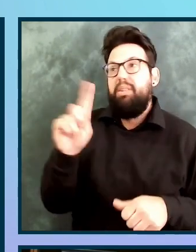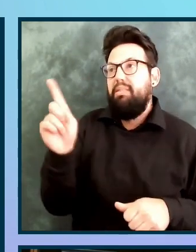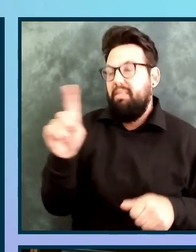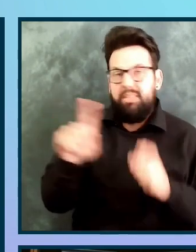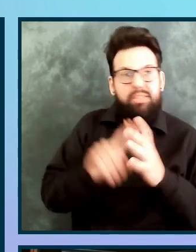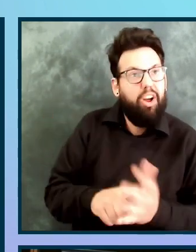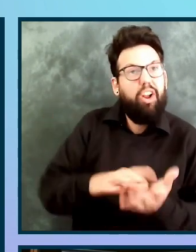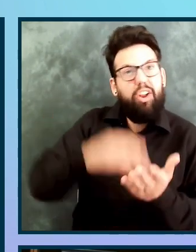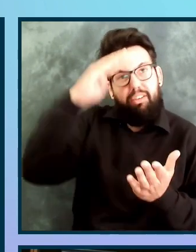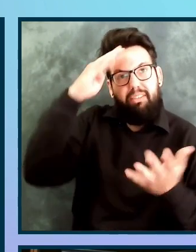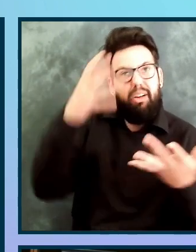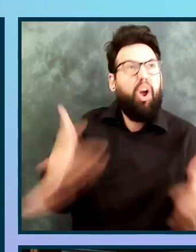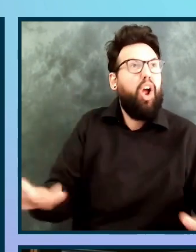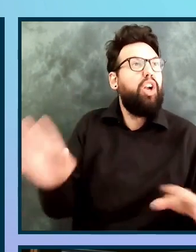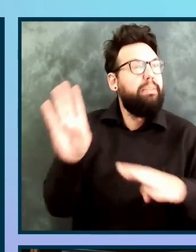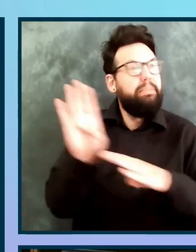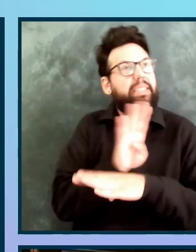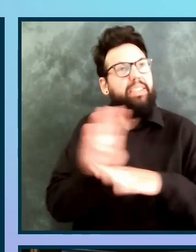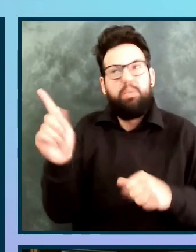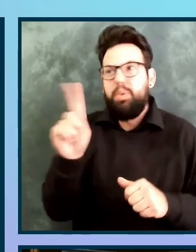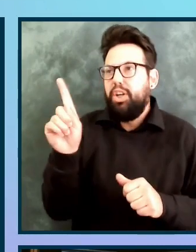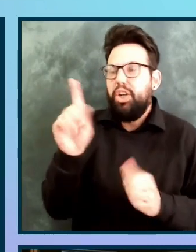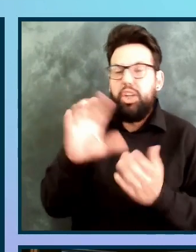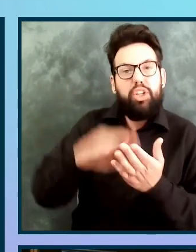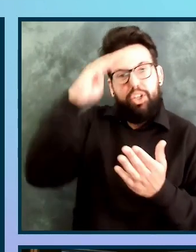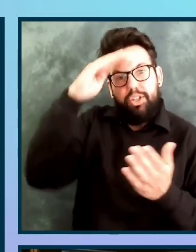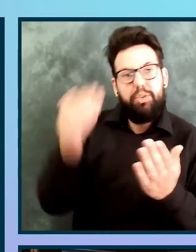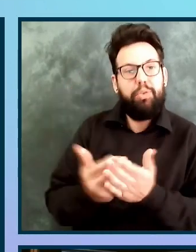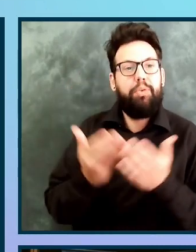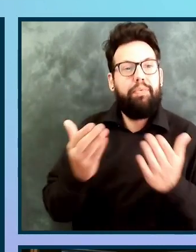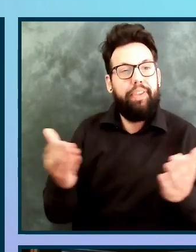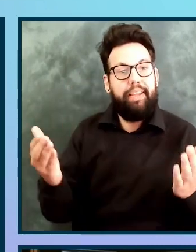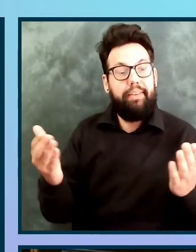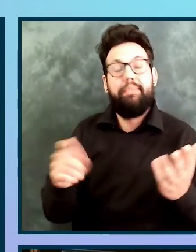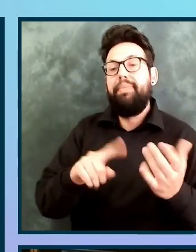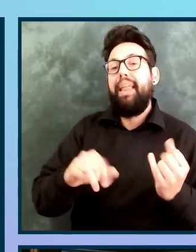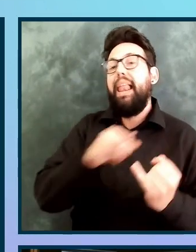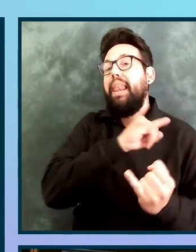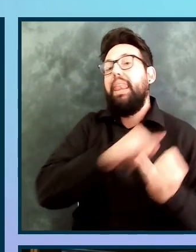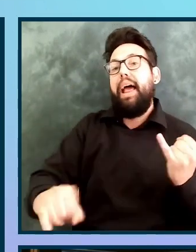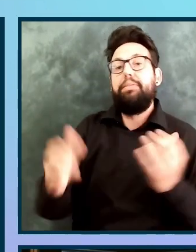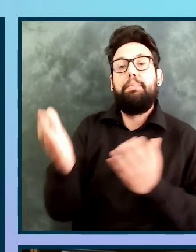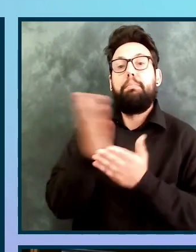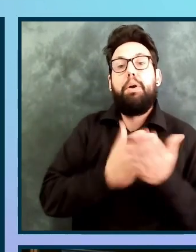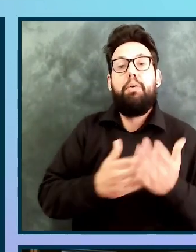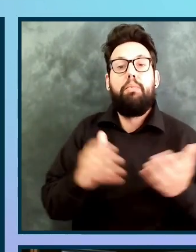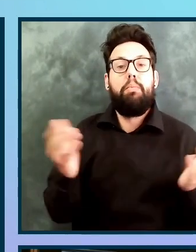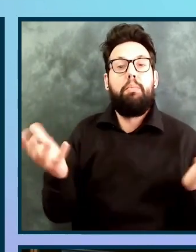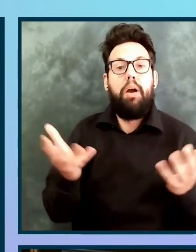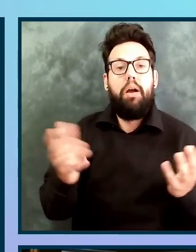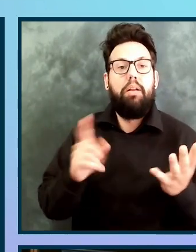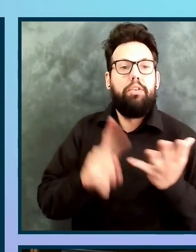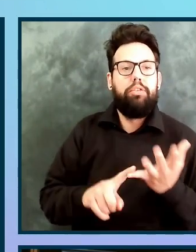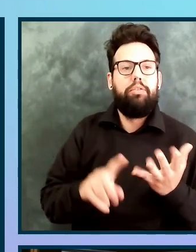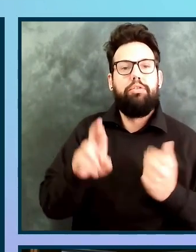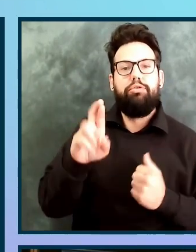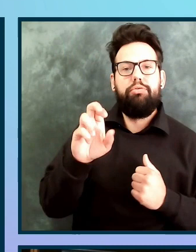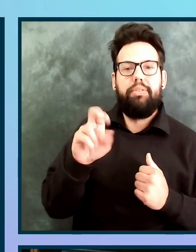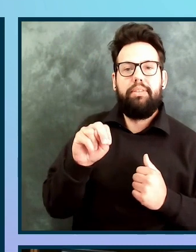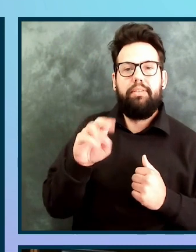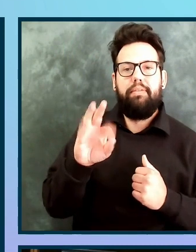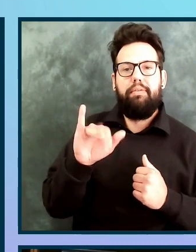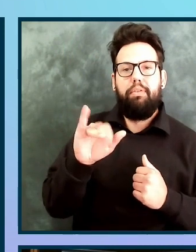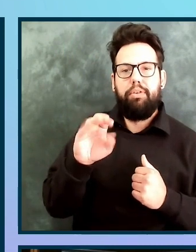everything else I have going on? And the final stage is the reinforcement stage. This is where you're celebrating the